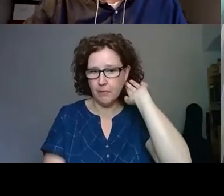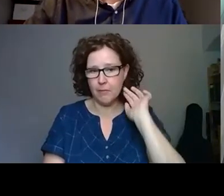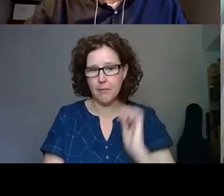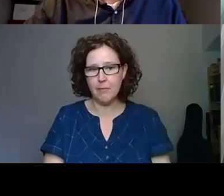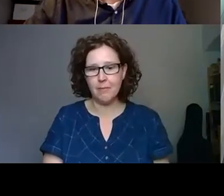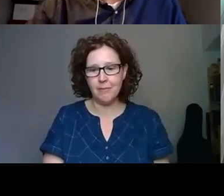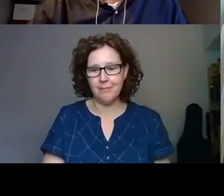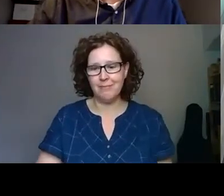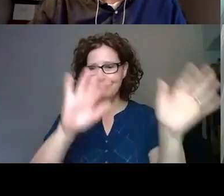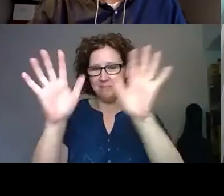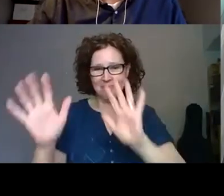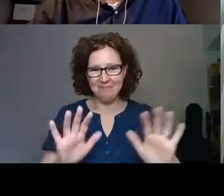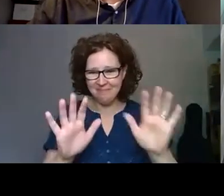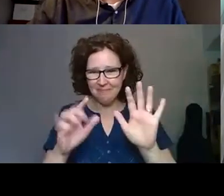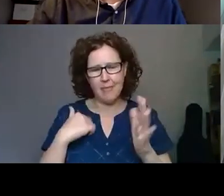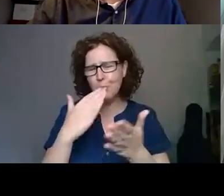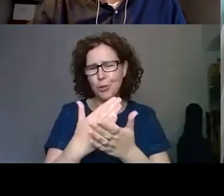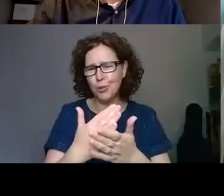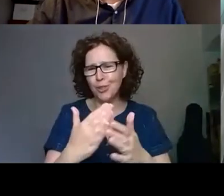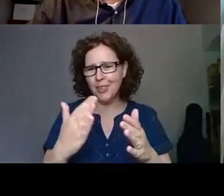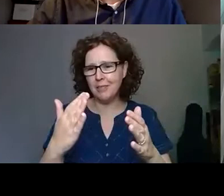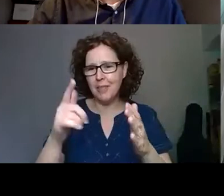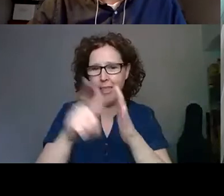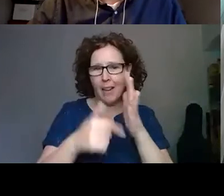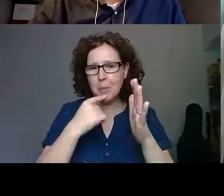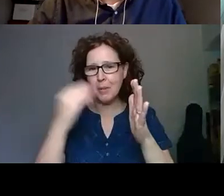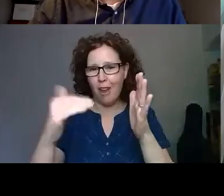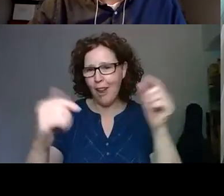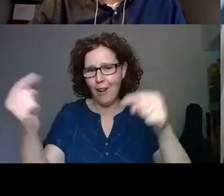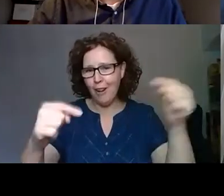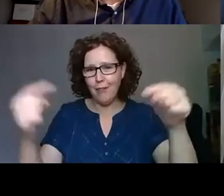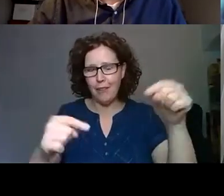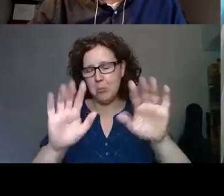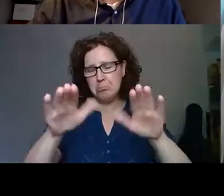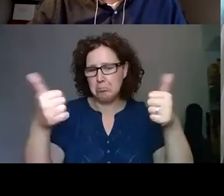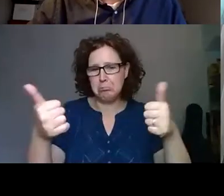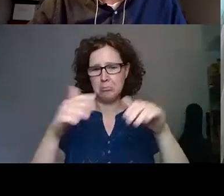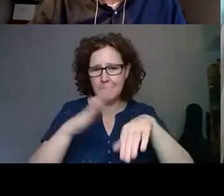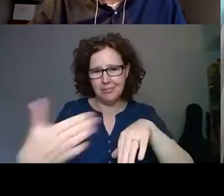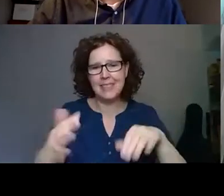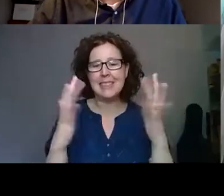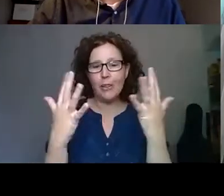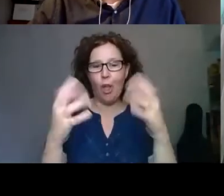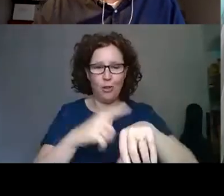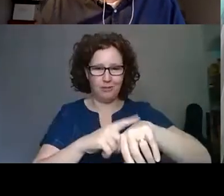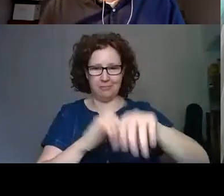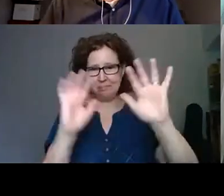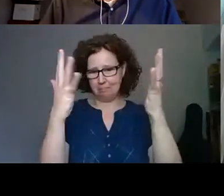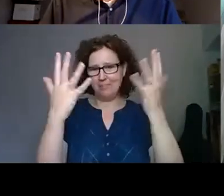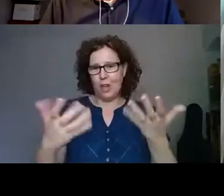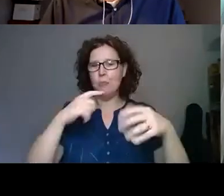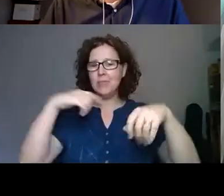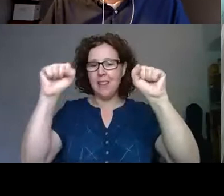Okay, I'm sure that people will still be joining us over the next couple of minutes, but it's 10 o'clock, so let's get started.